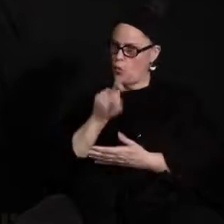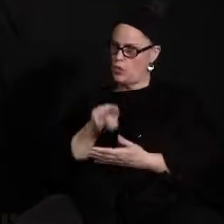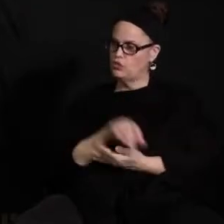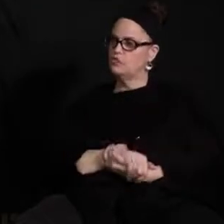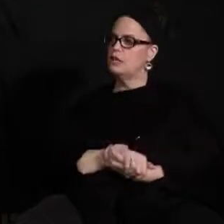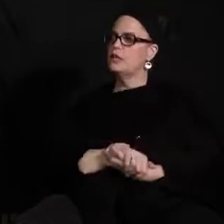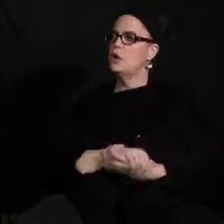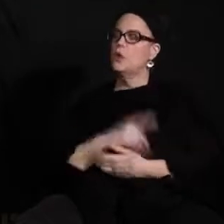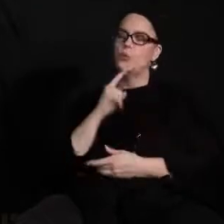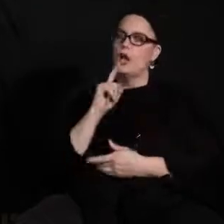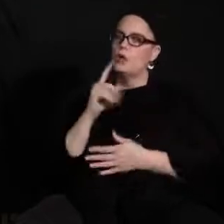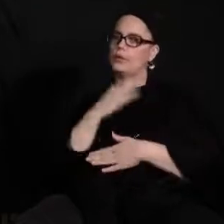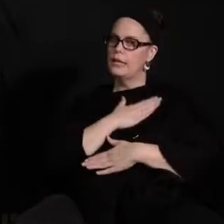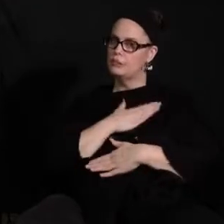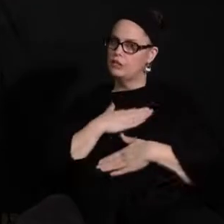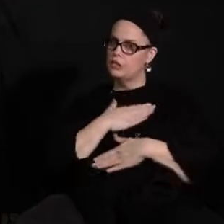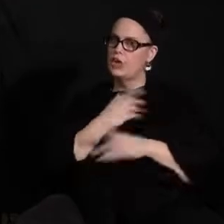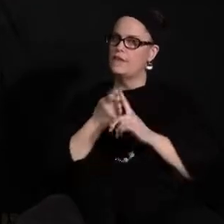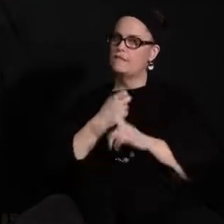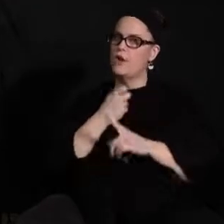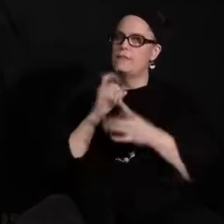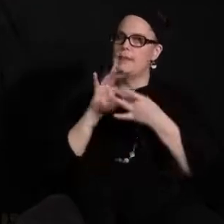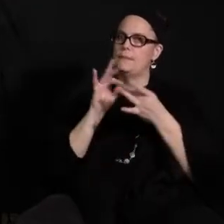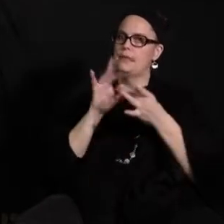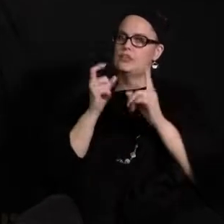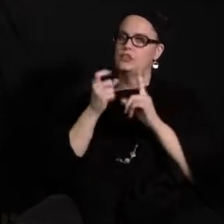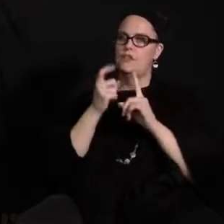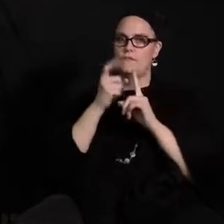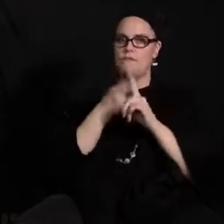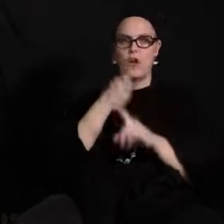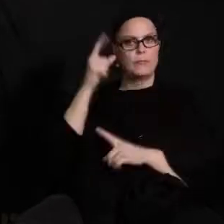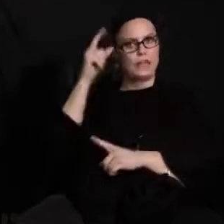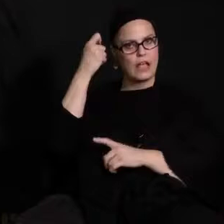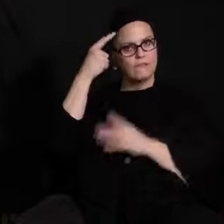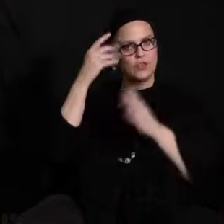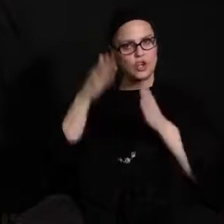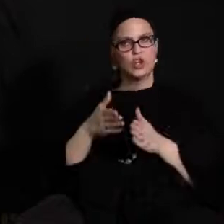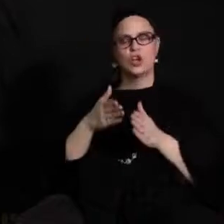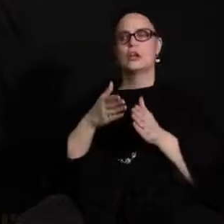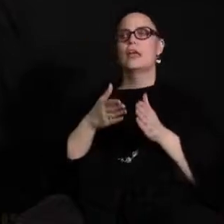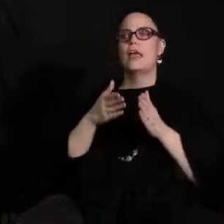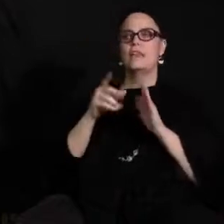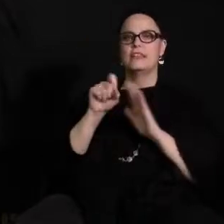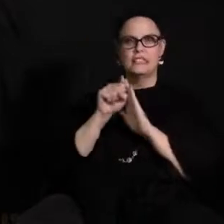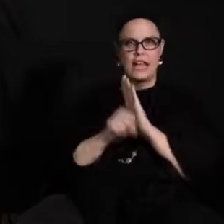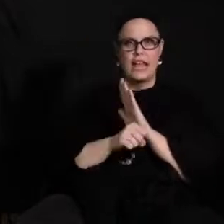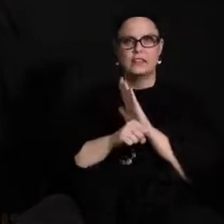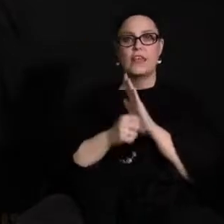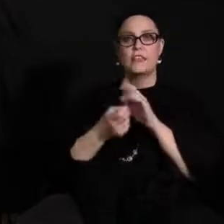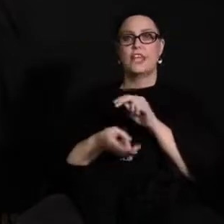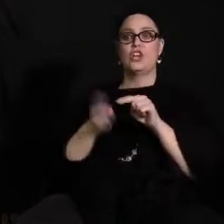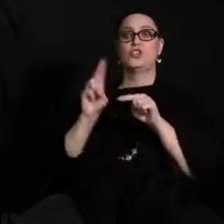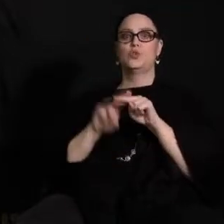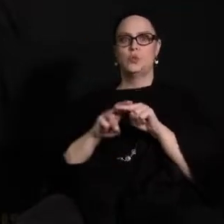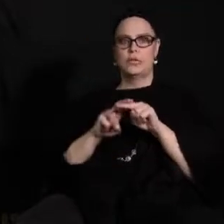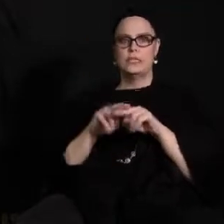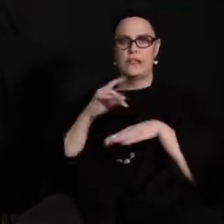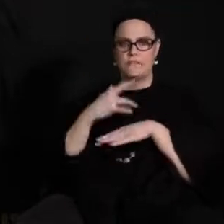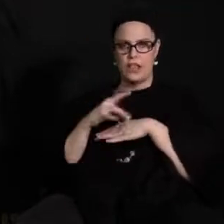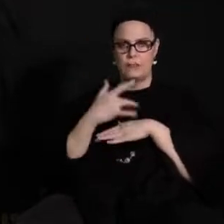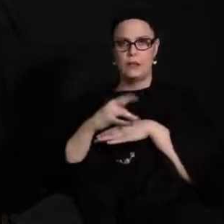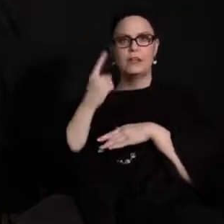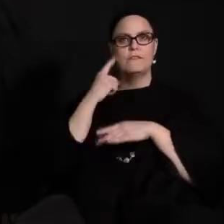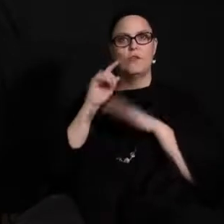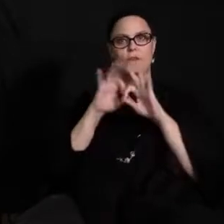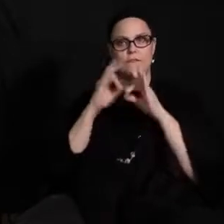appreciative of the recent message from the state and the governor around the increased availability of vaccines for family members uh